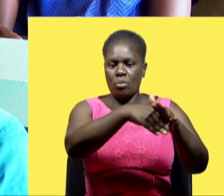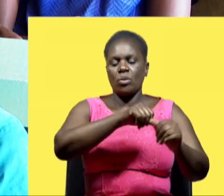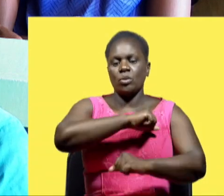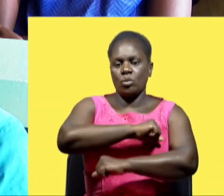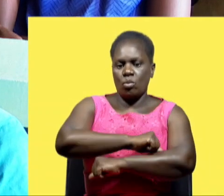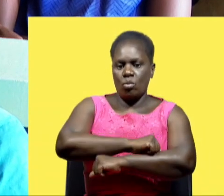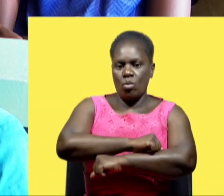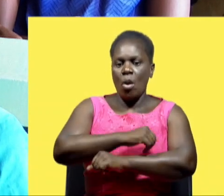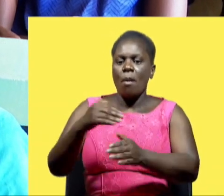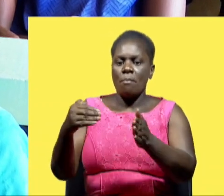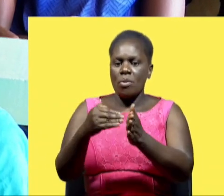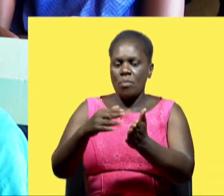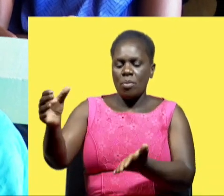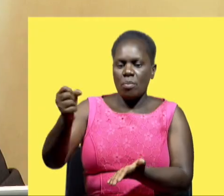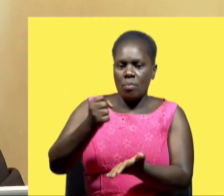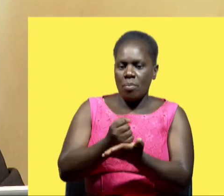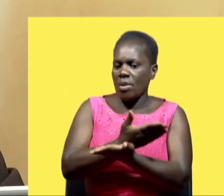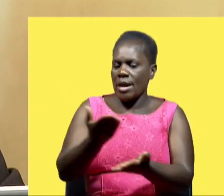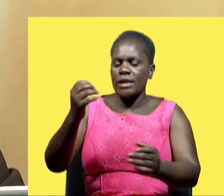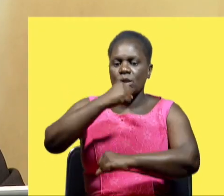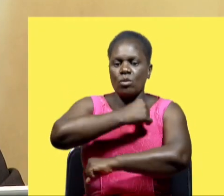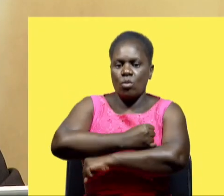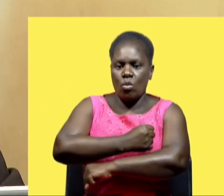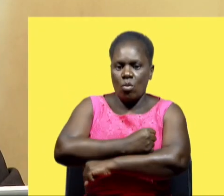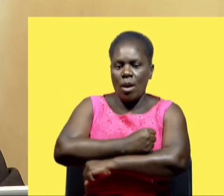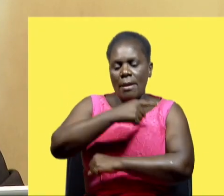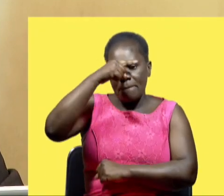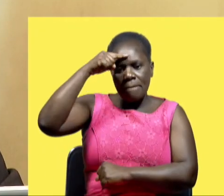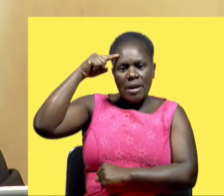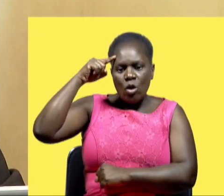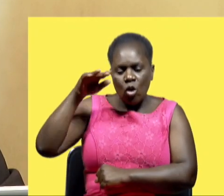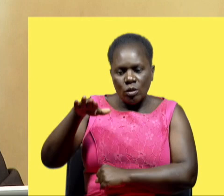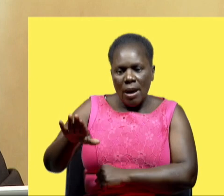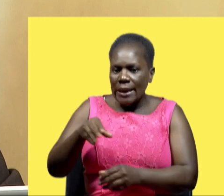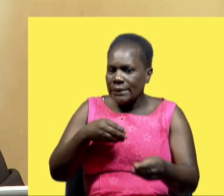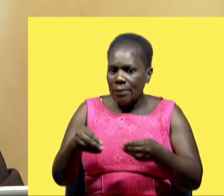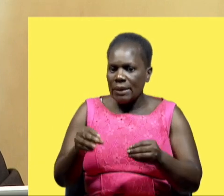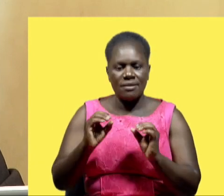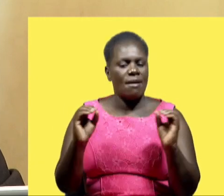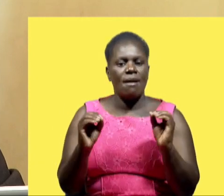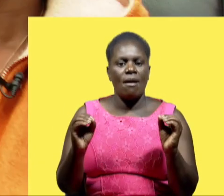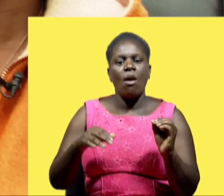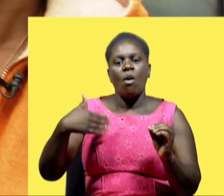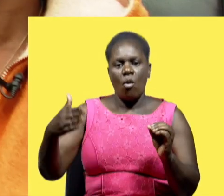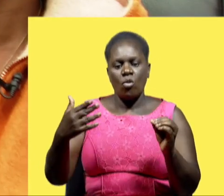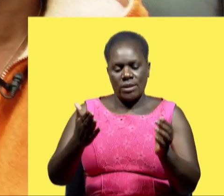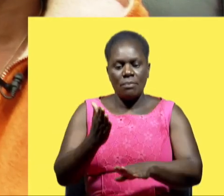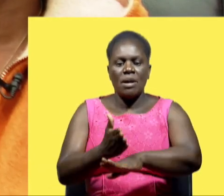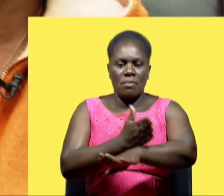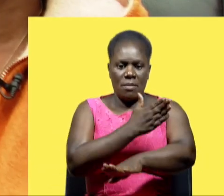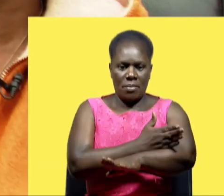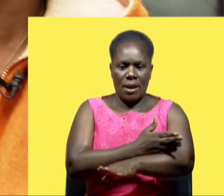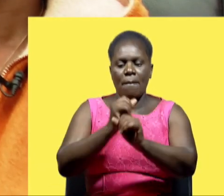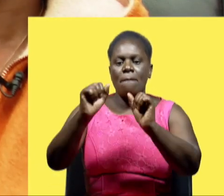away denied admission to any institution on account of his or her disability there's always room